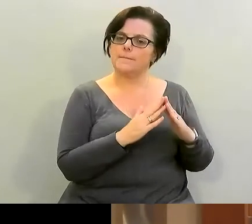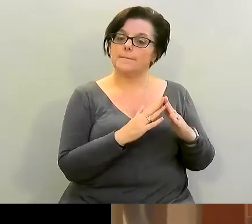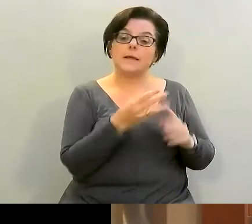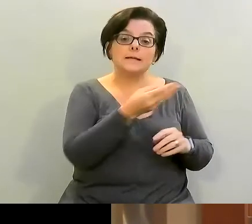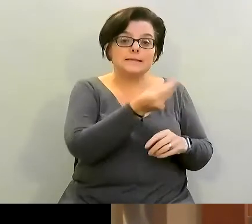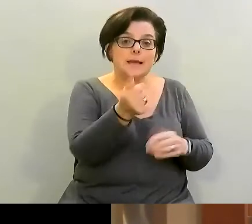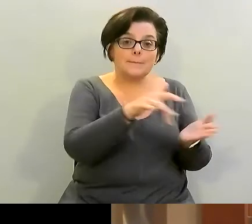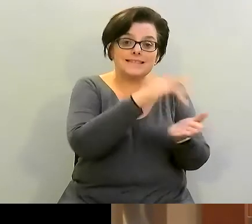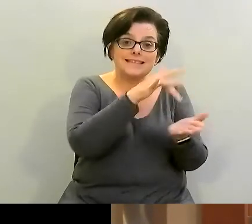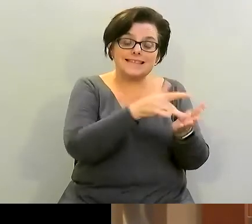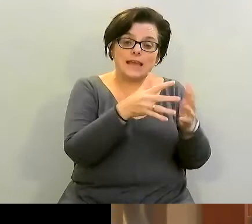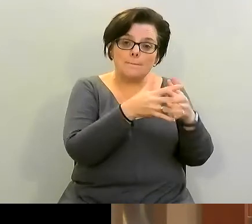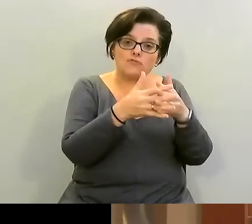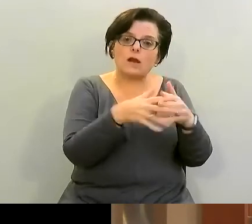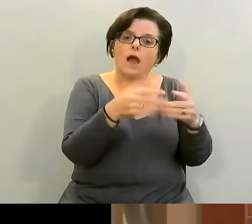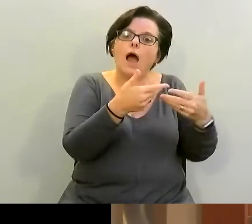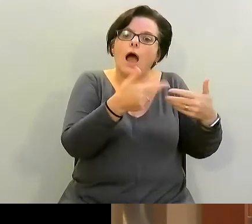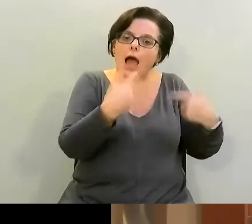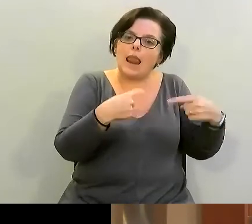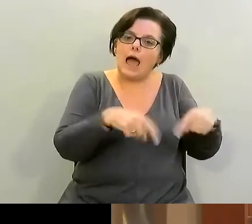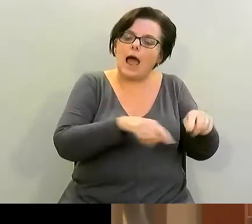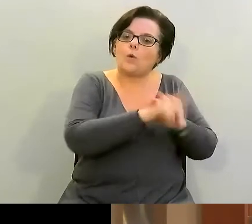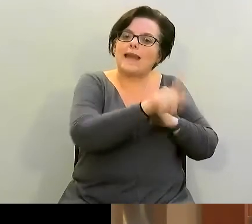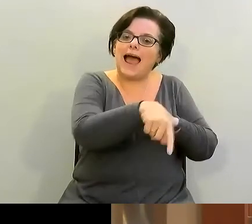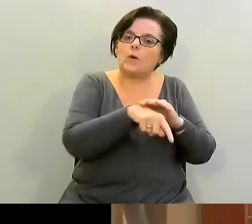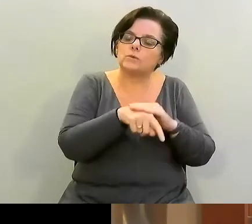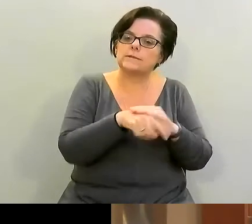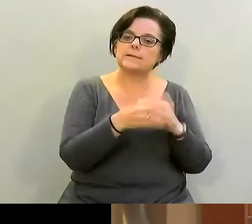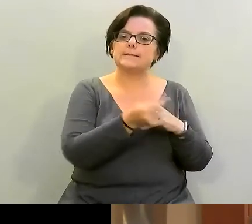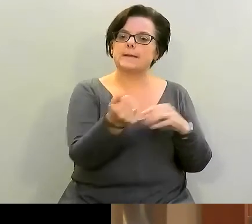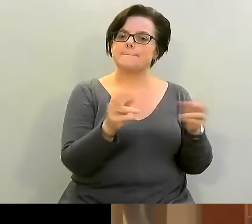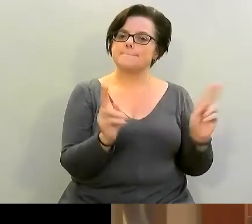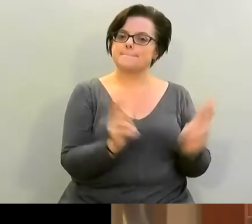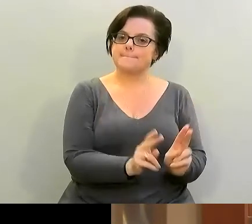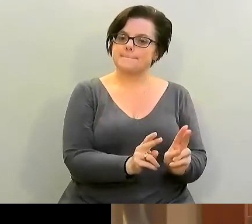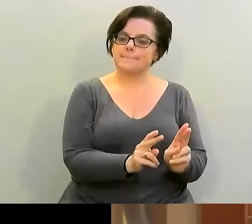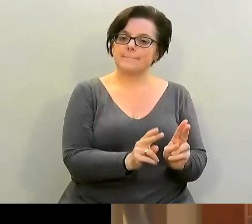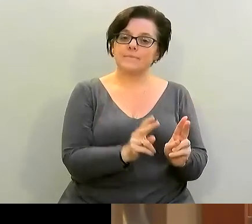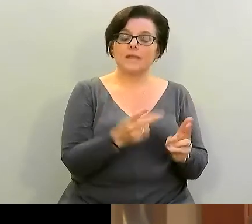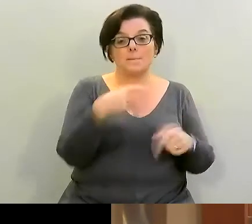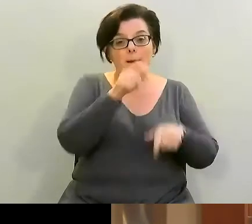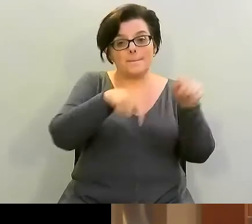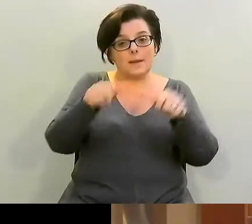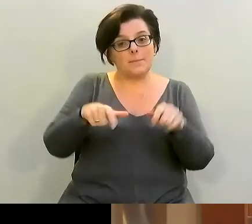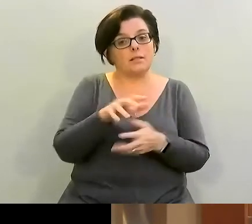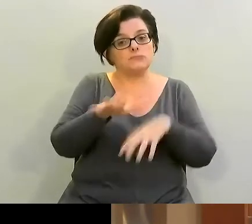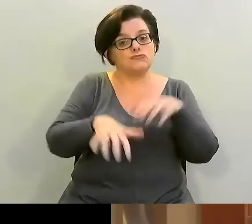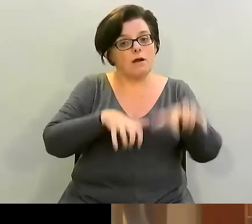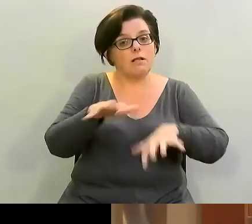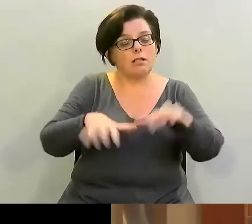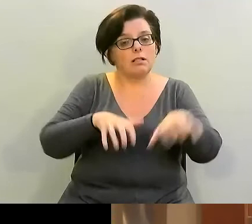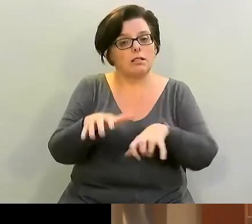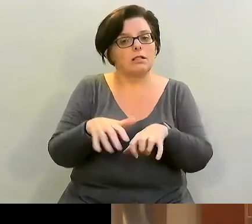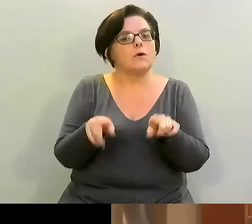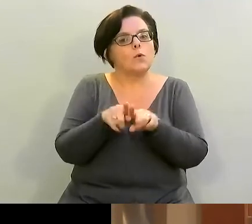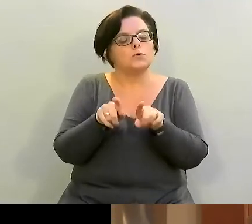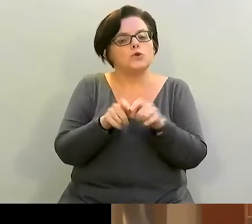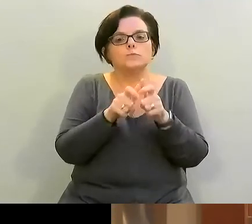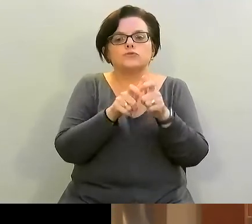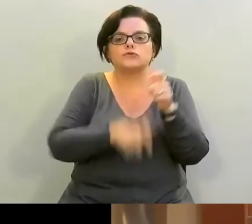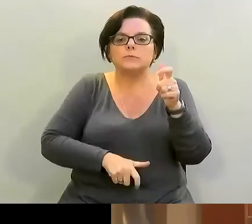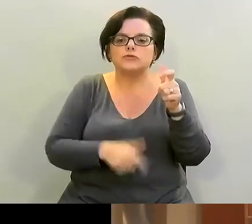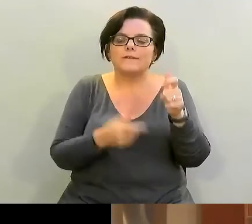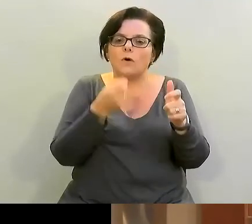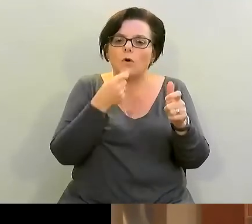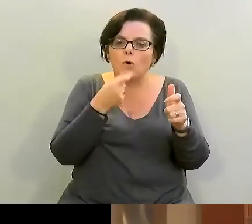states have a little bit more freedom than others but it's a difficult time for many people we also know that prescriptions for depressants